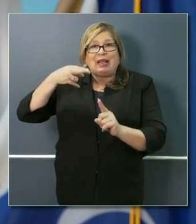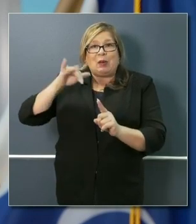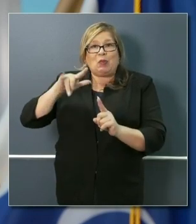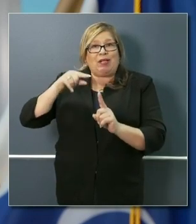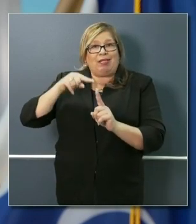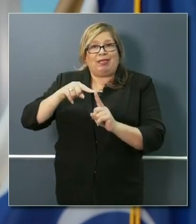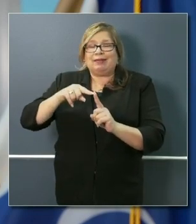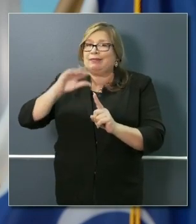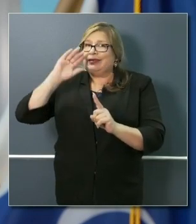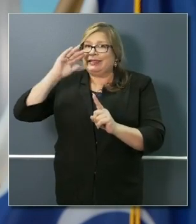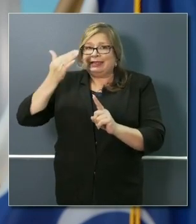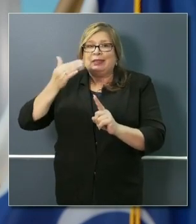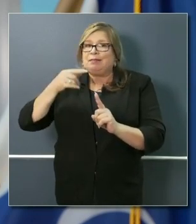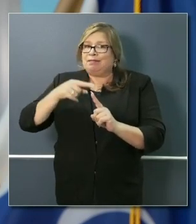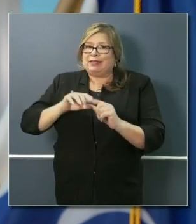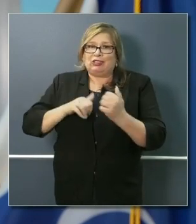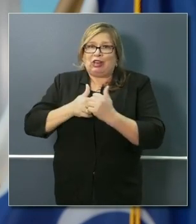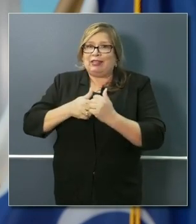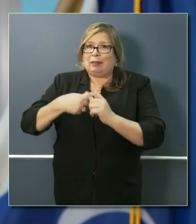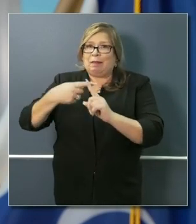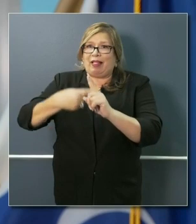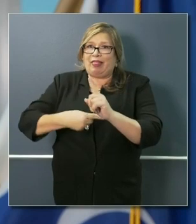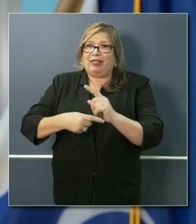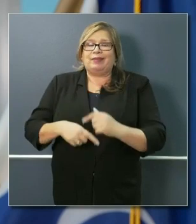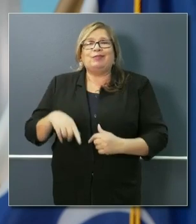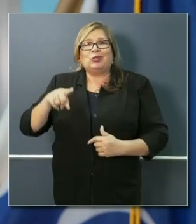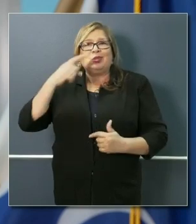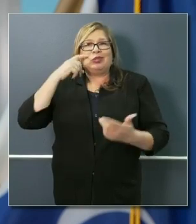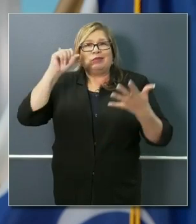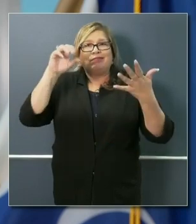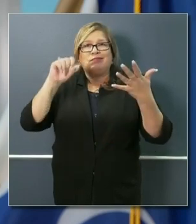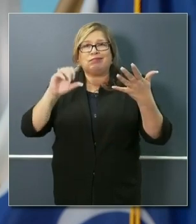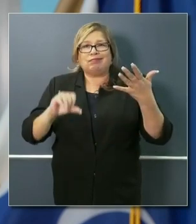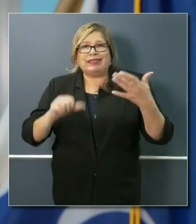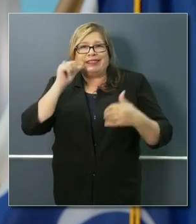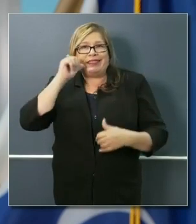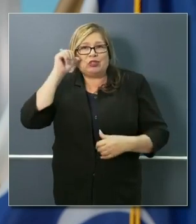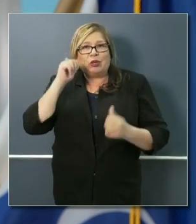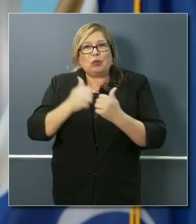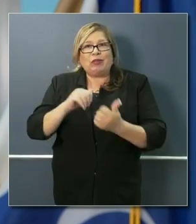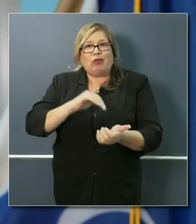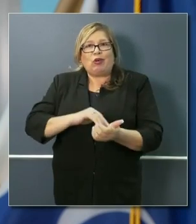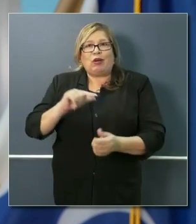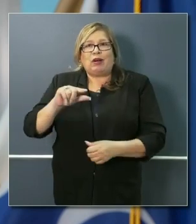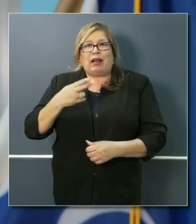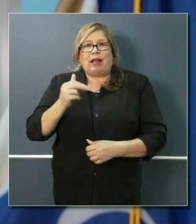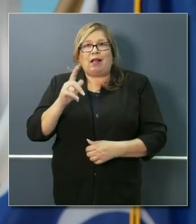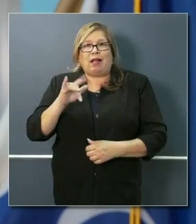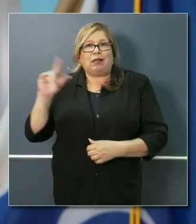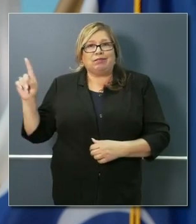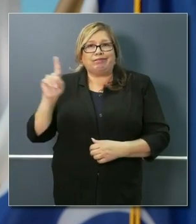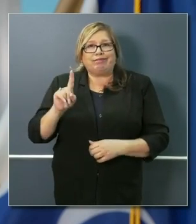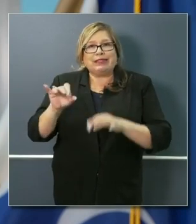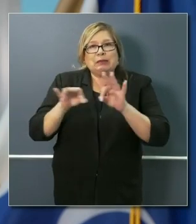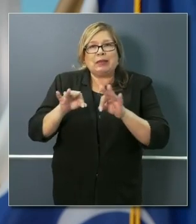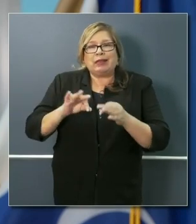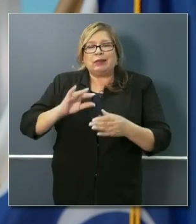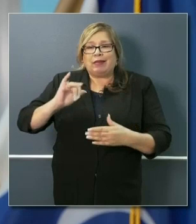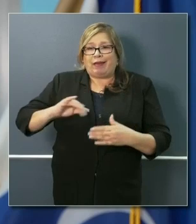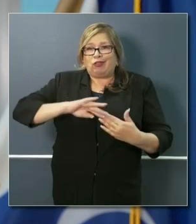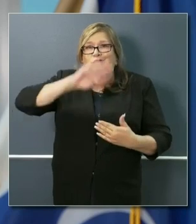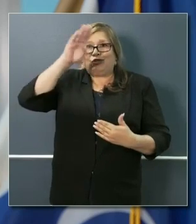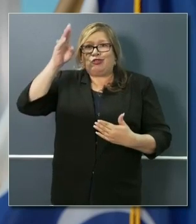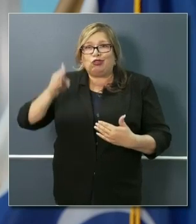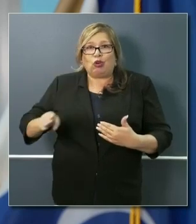month in many respects. You laid a bunch of stuff out yesterday with Dr. Ghali in the charts of what could happen if